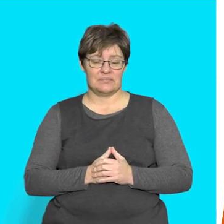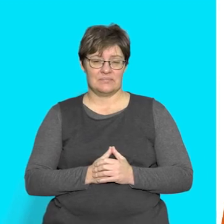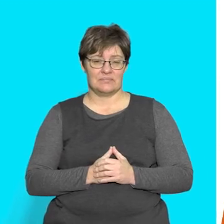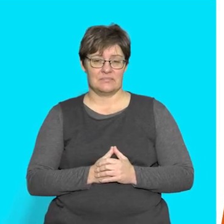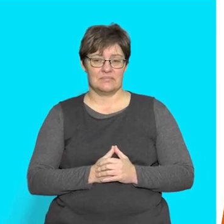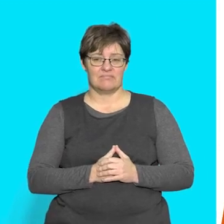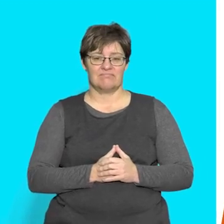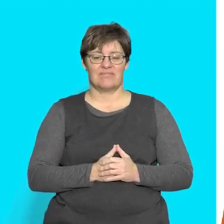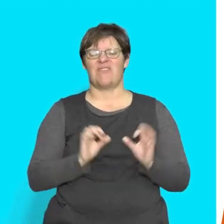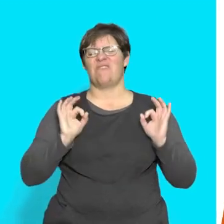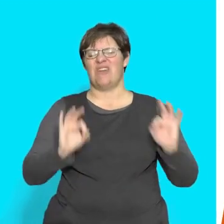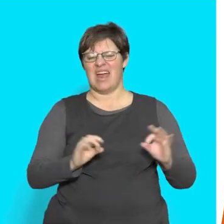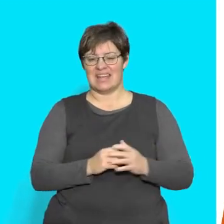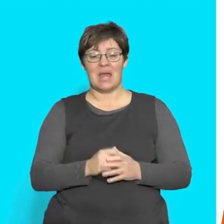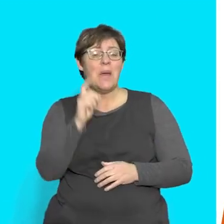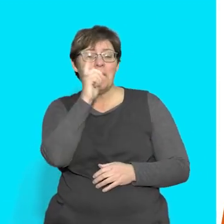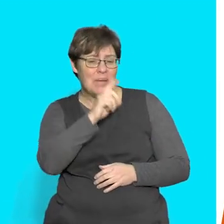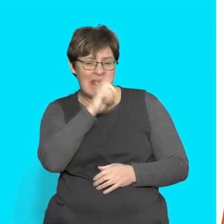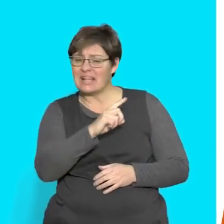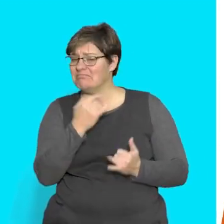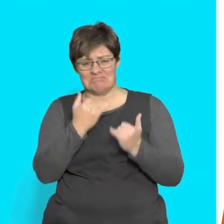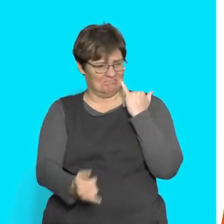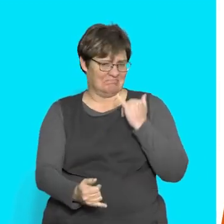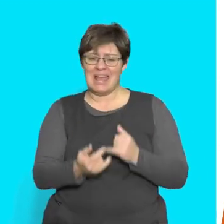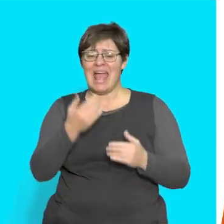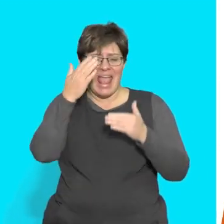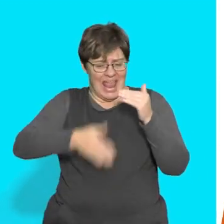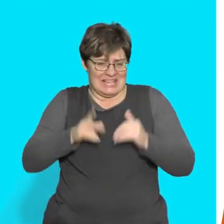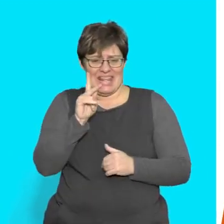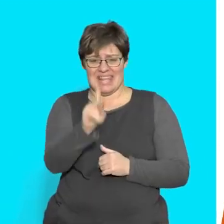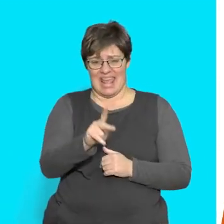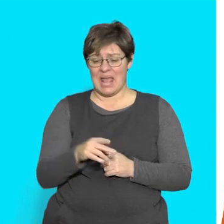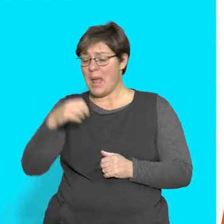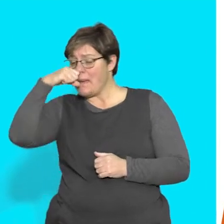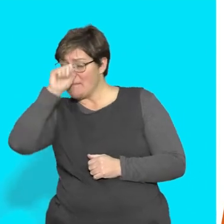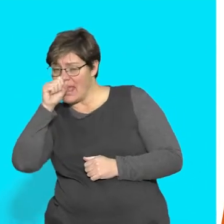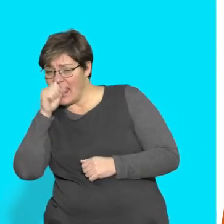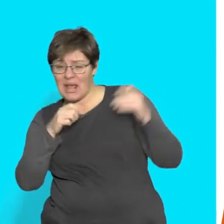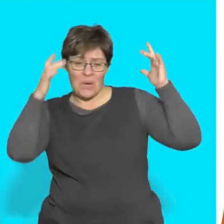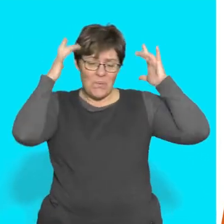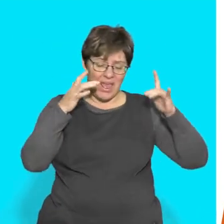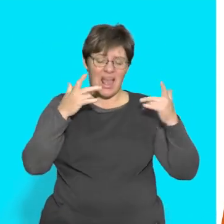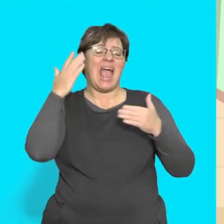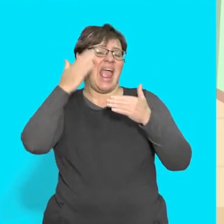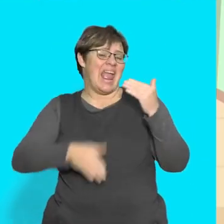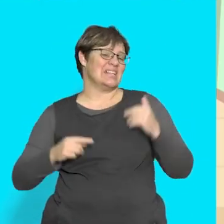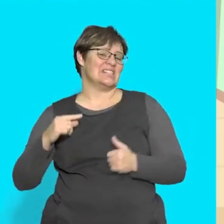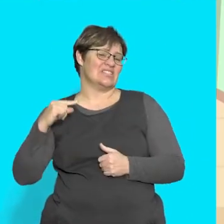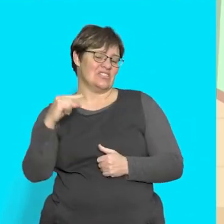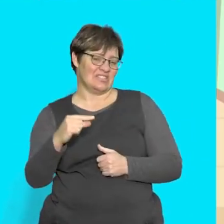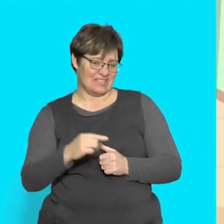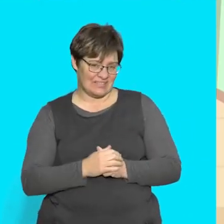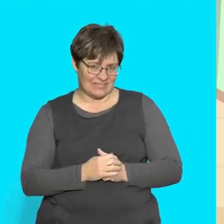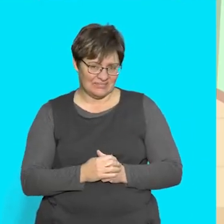Correct! Pink Ends in K Pig And wig Both end in G